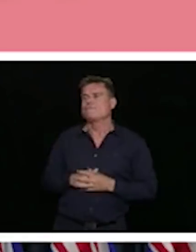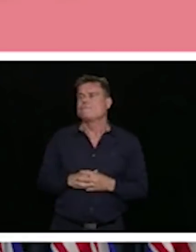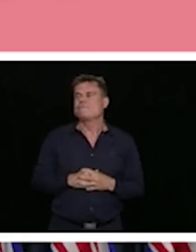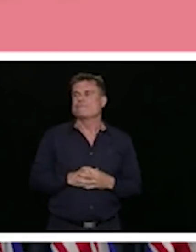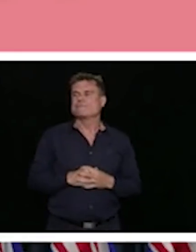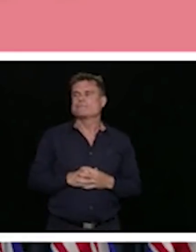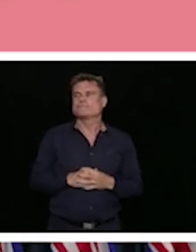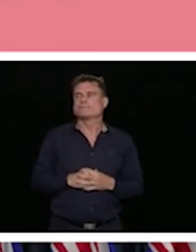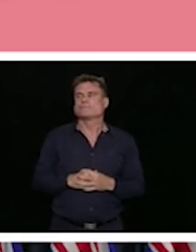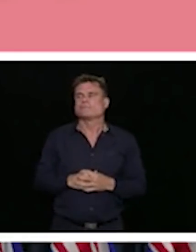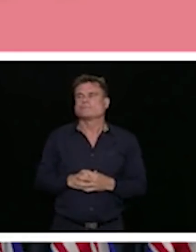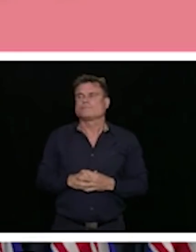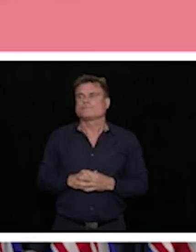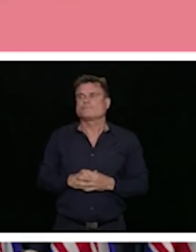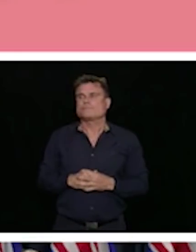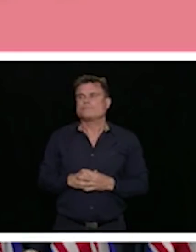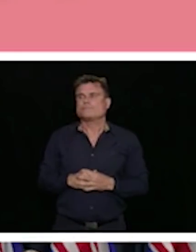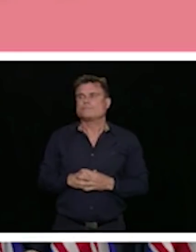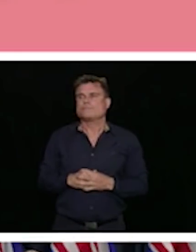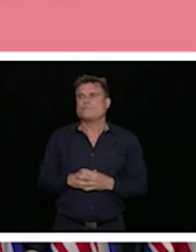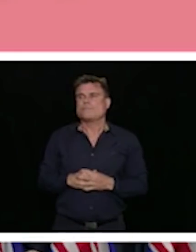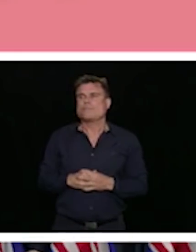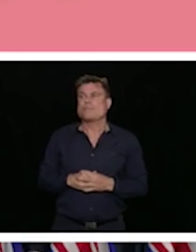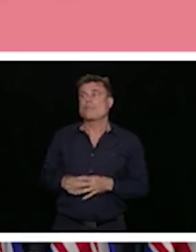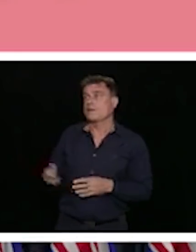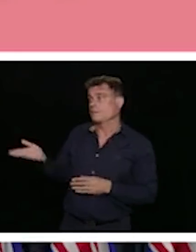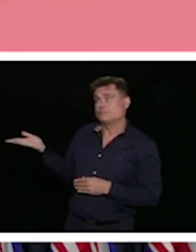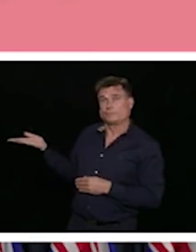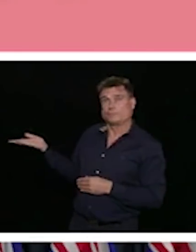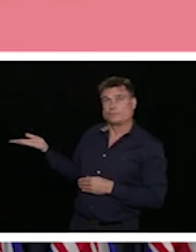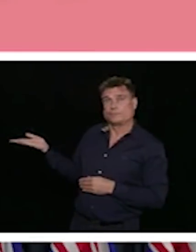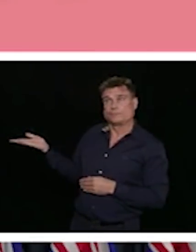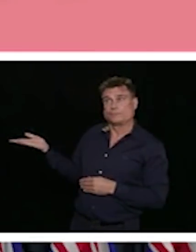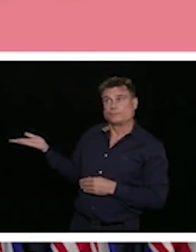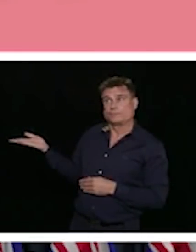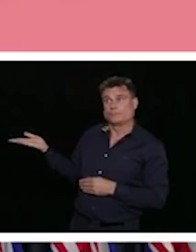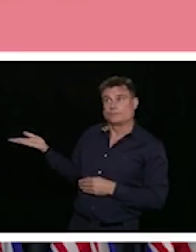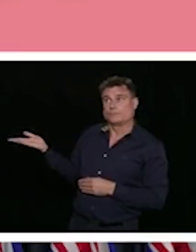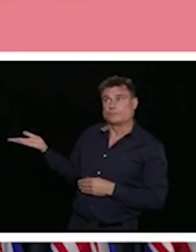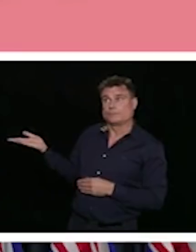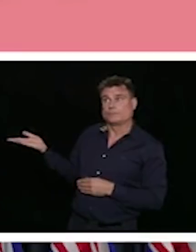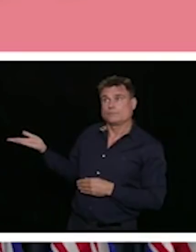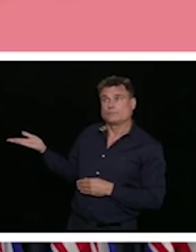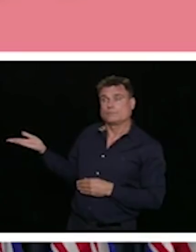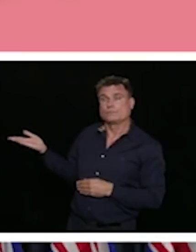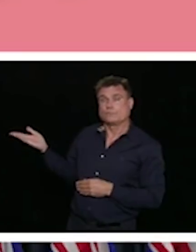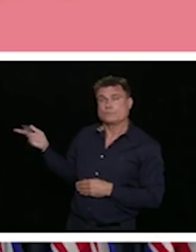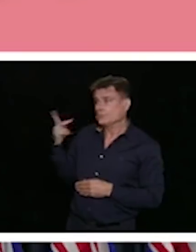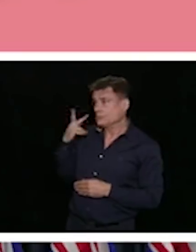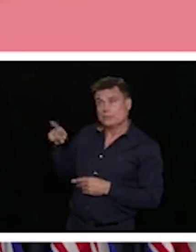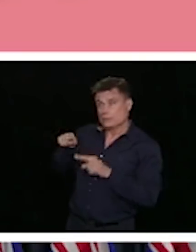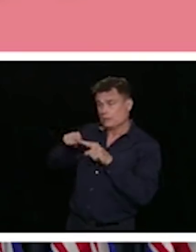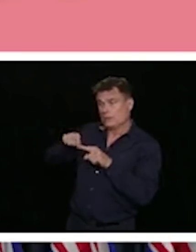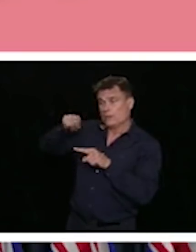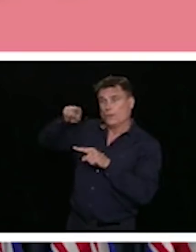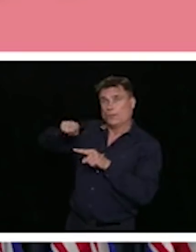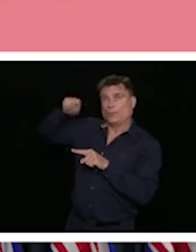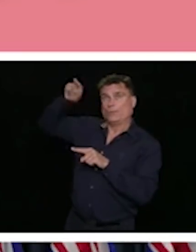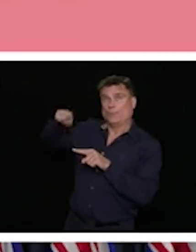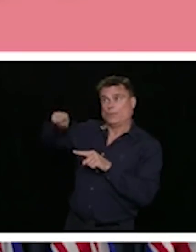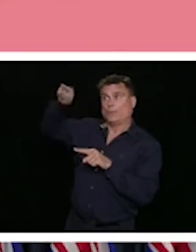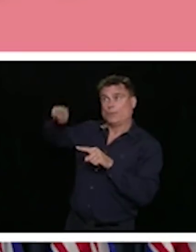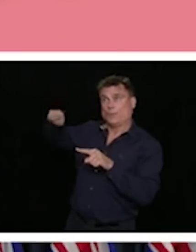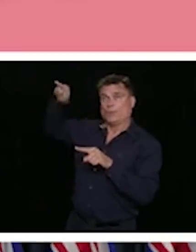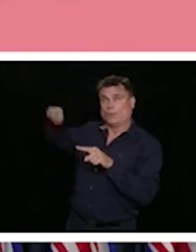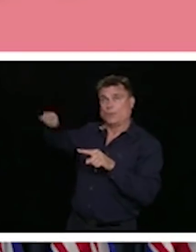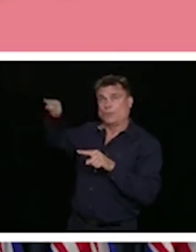This is the latest epidemic curve. So that is the number of the cases by date of onset of And